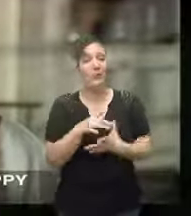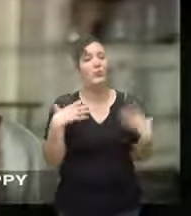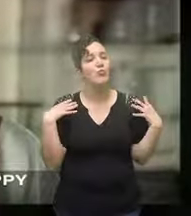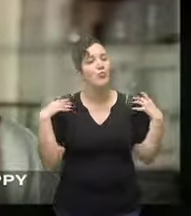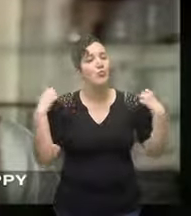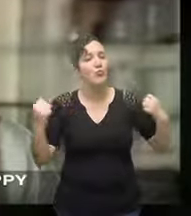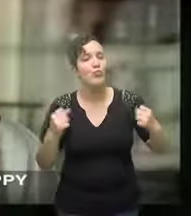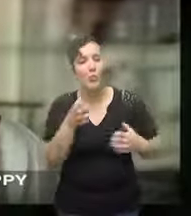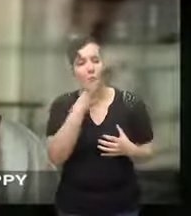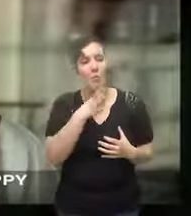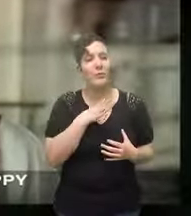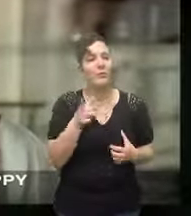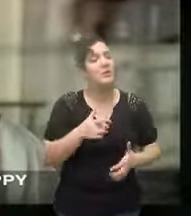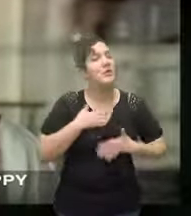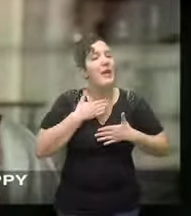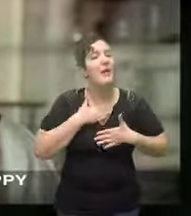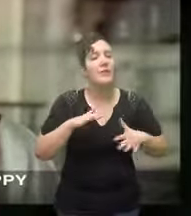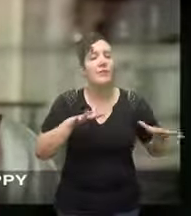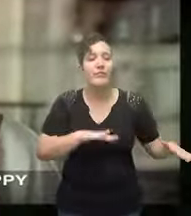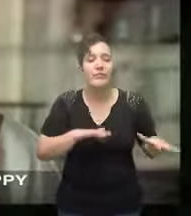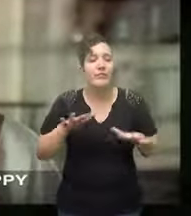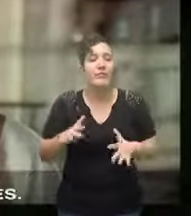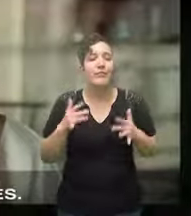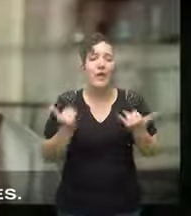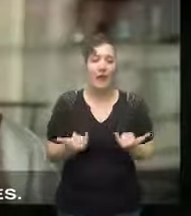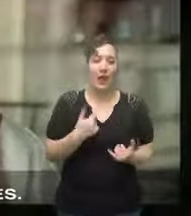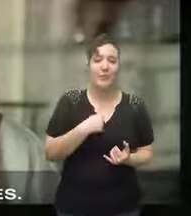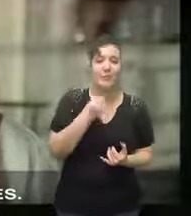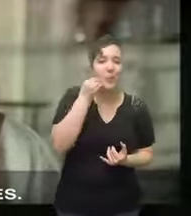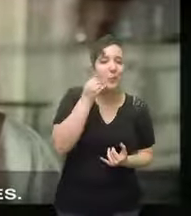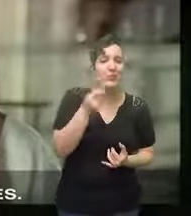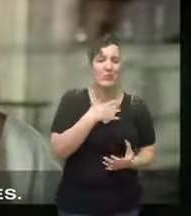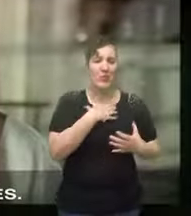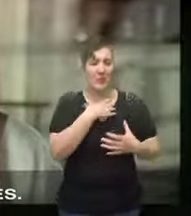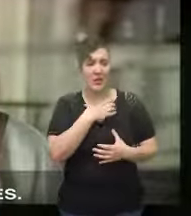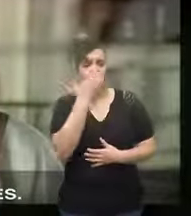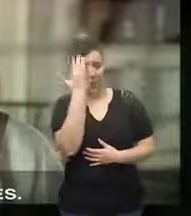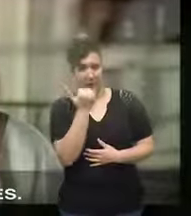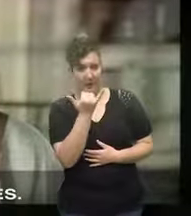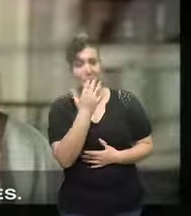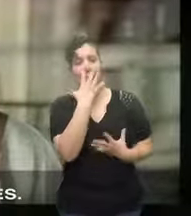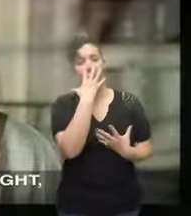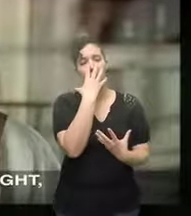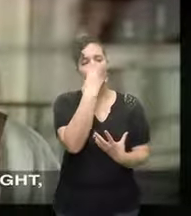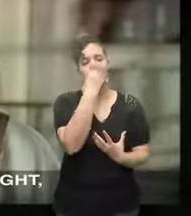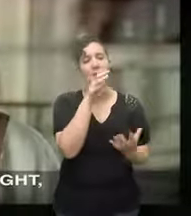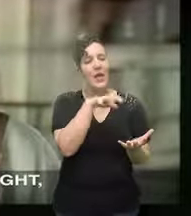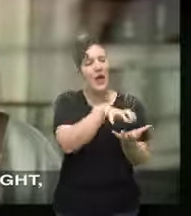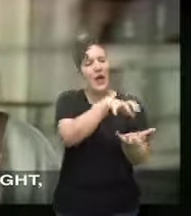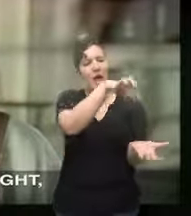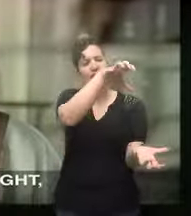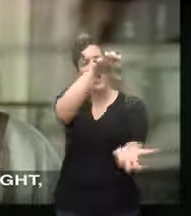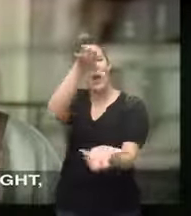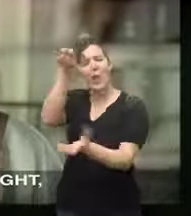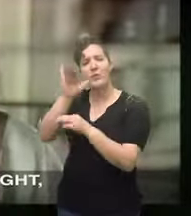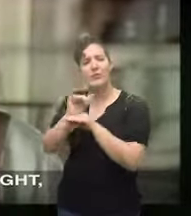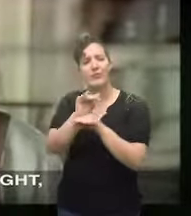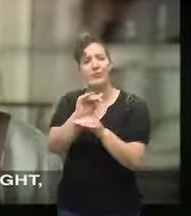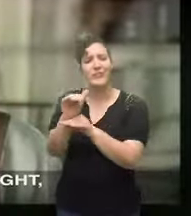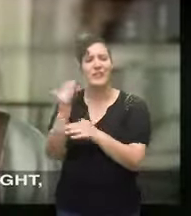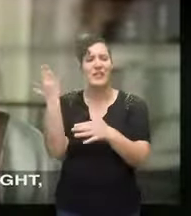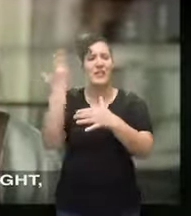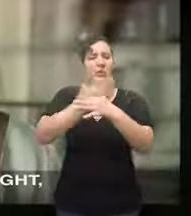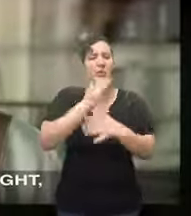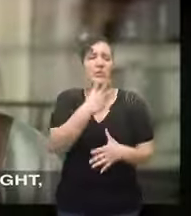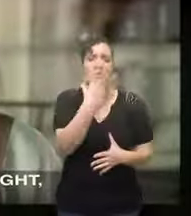she's contented and happy now that I'm home and only complains of one thing the wolves they howl through the night